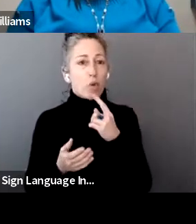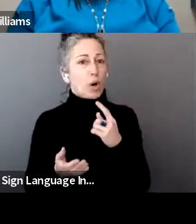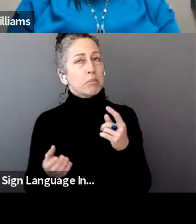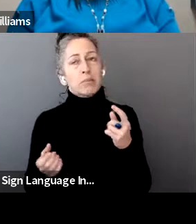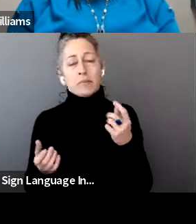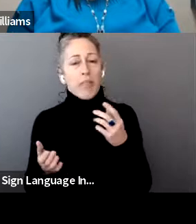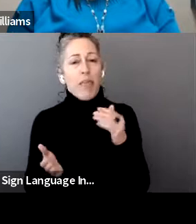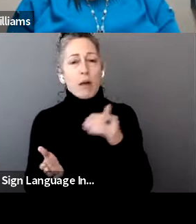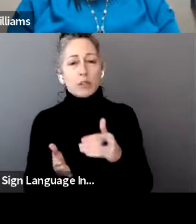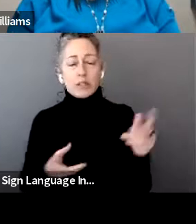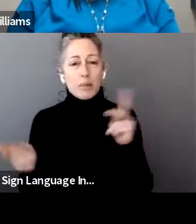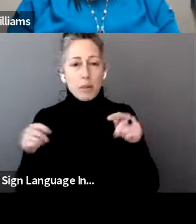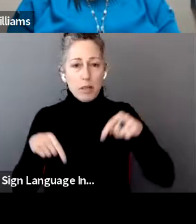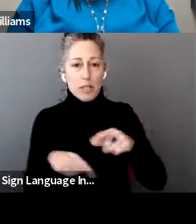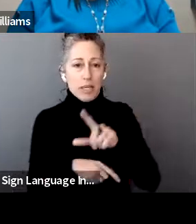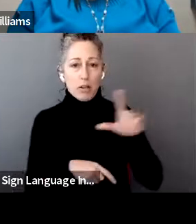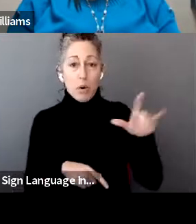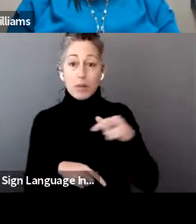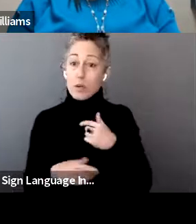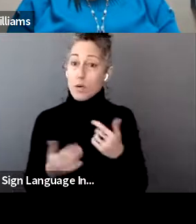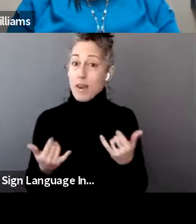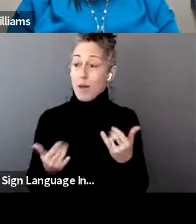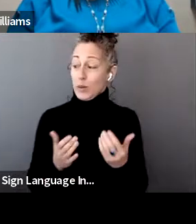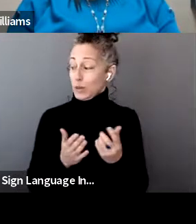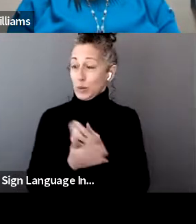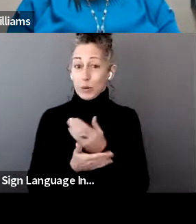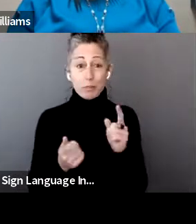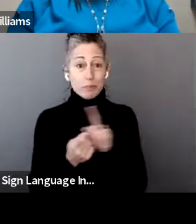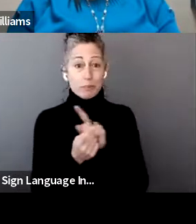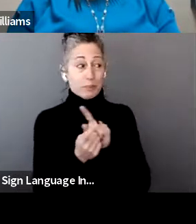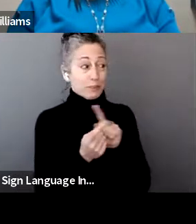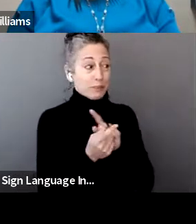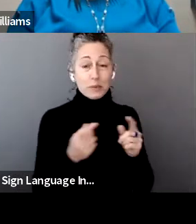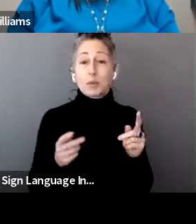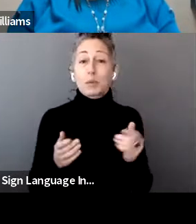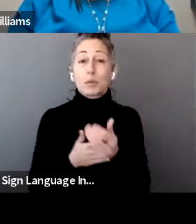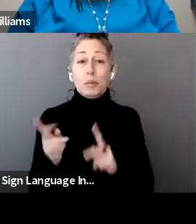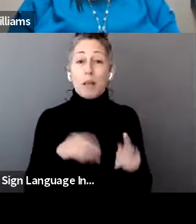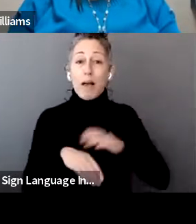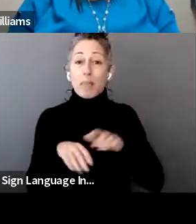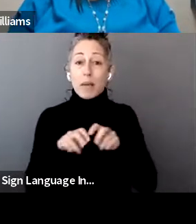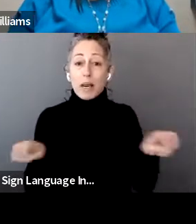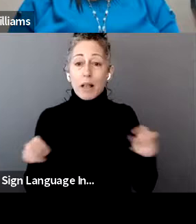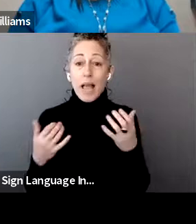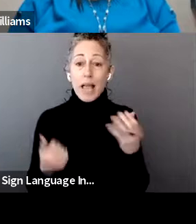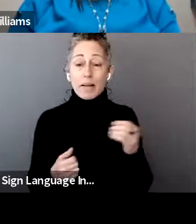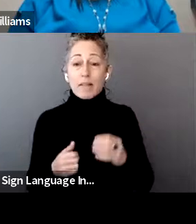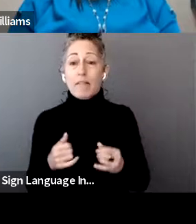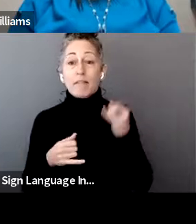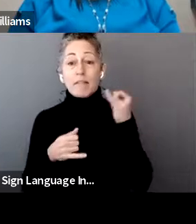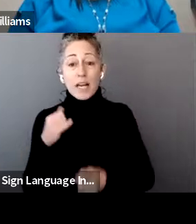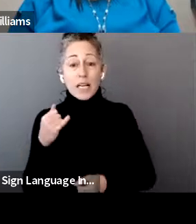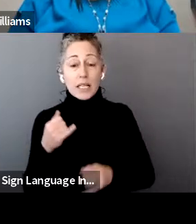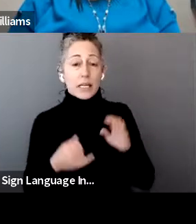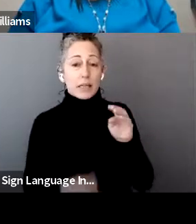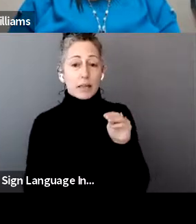year. We're meeting some new people today. Finally, on our panel today, we have Maribeth Oliver, a